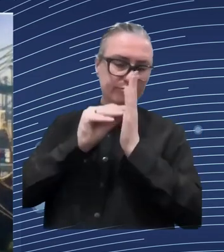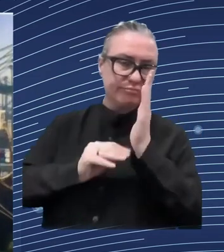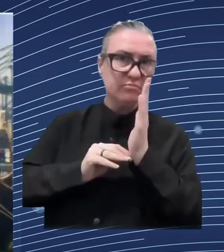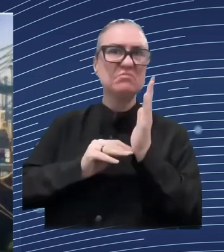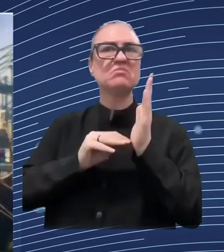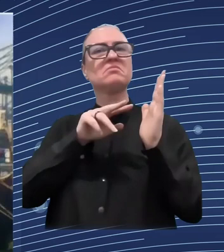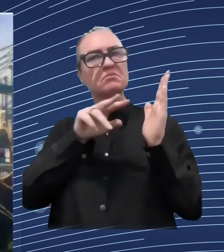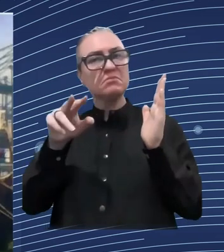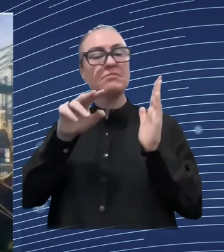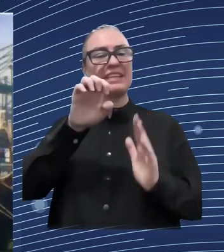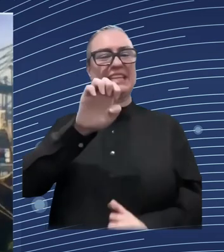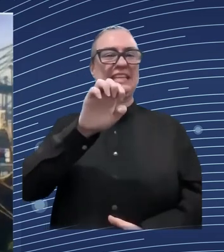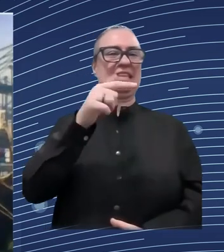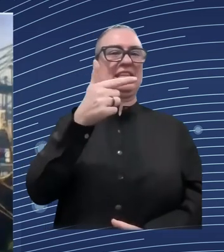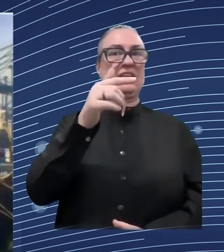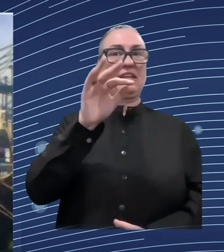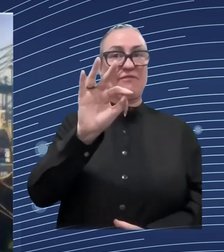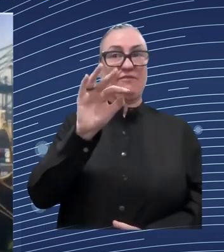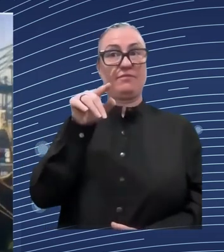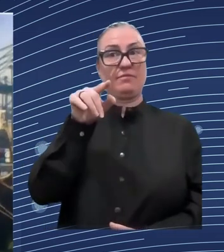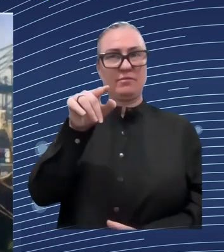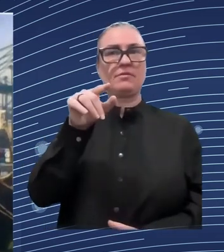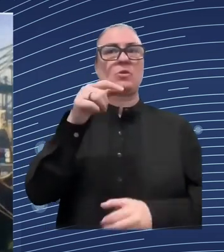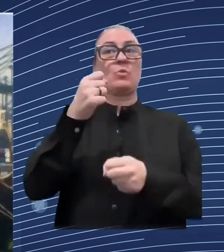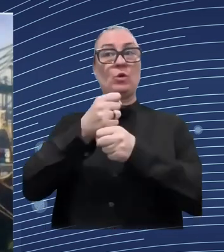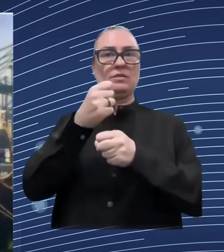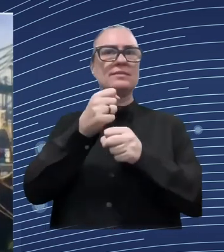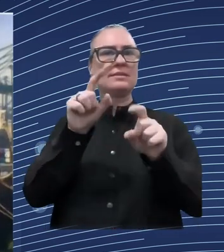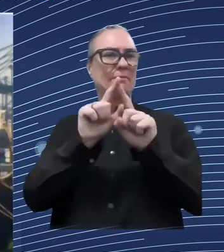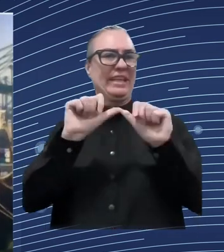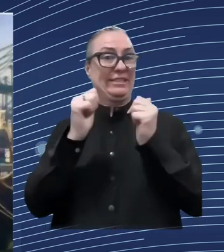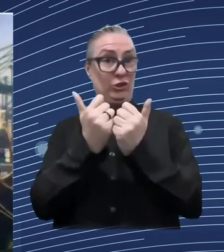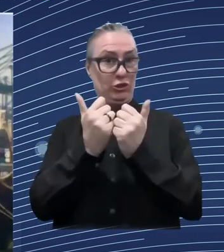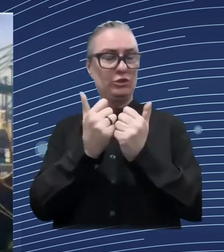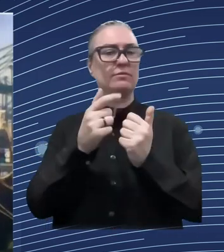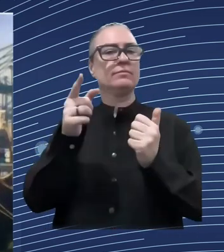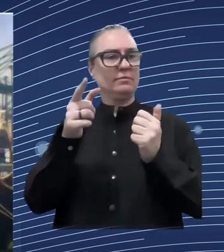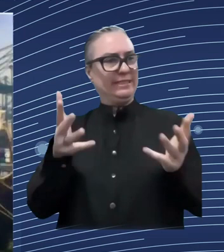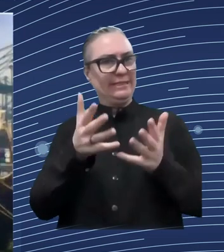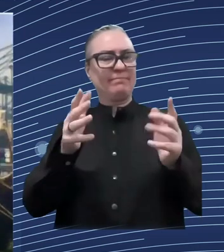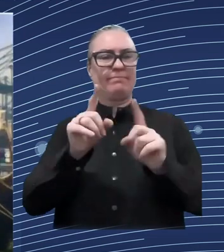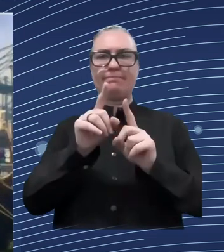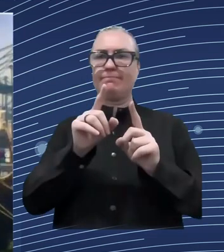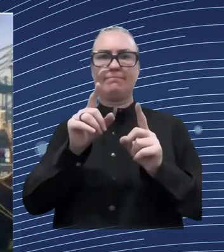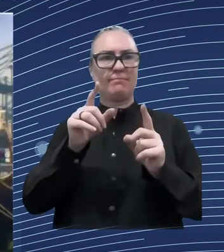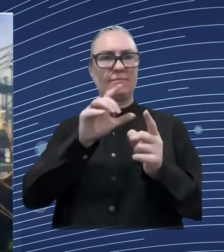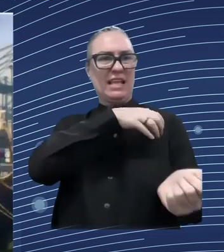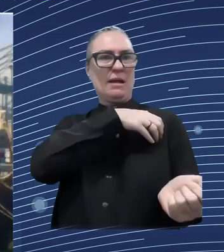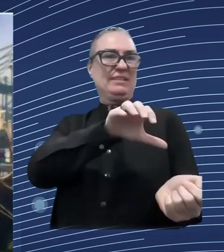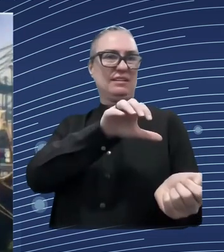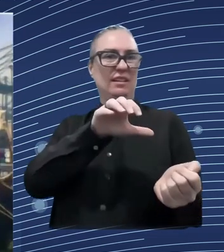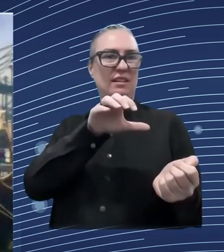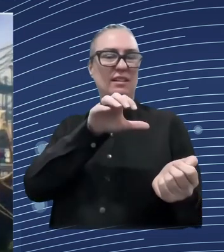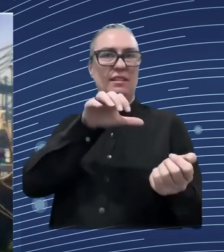uh elsewhere and that of course brings us uh to ukraine being really the core of our work including the other enlargement